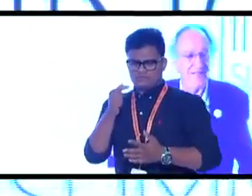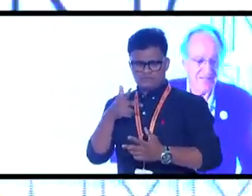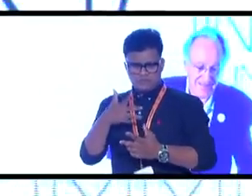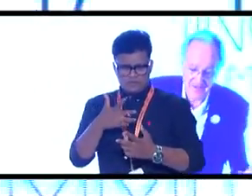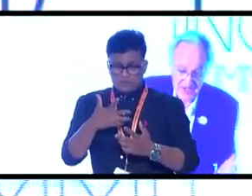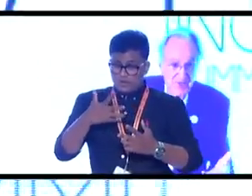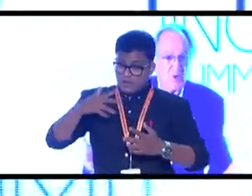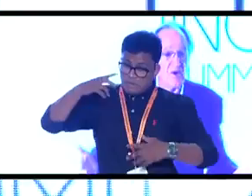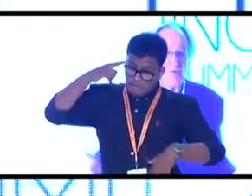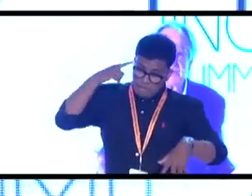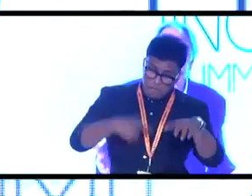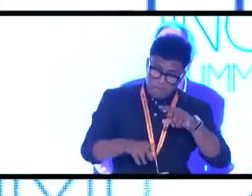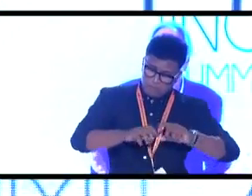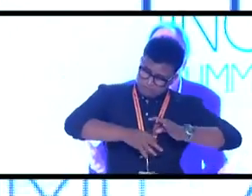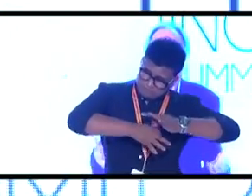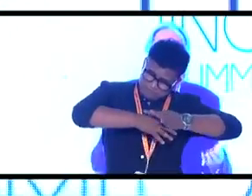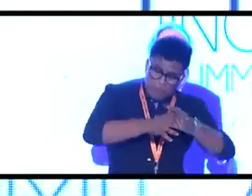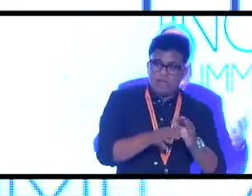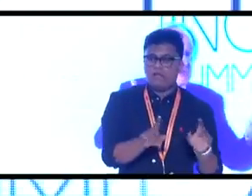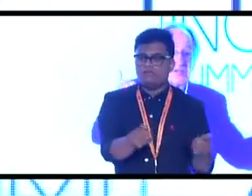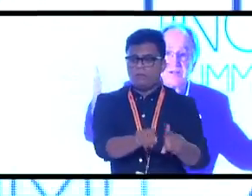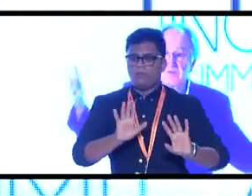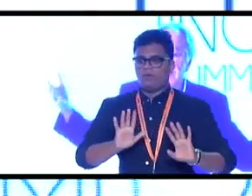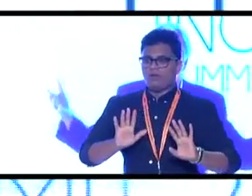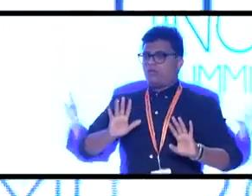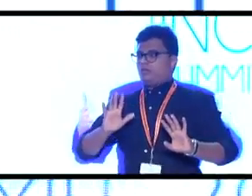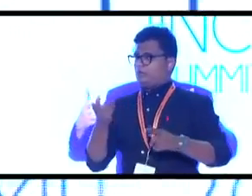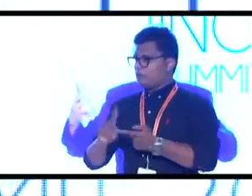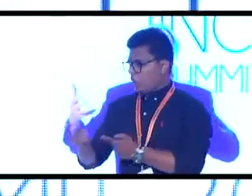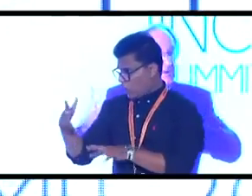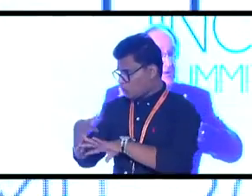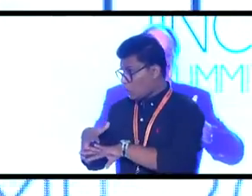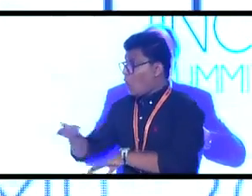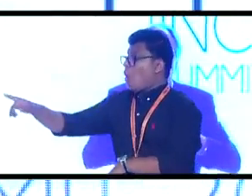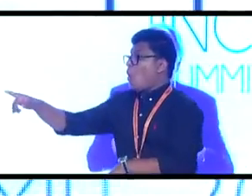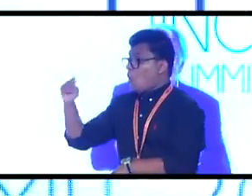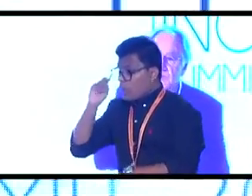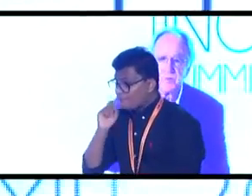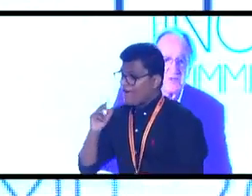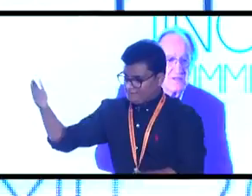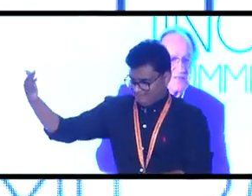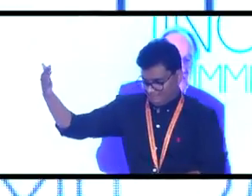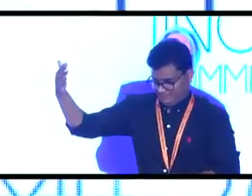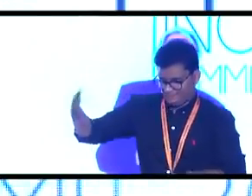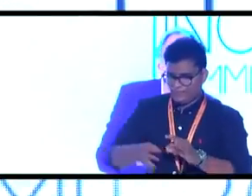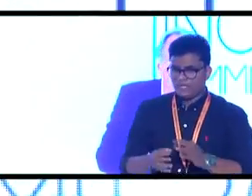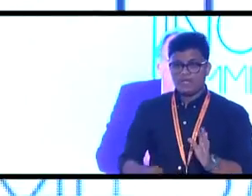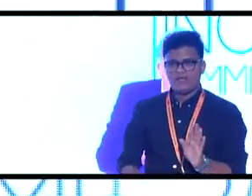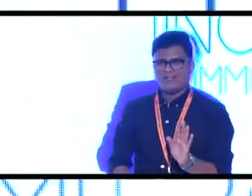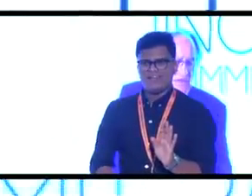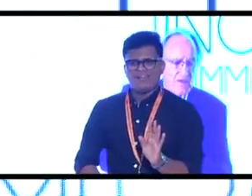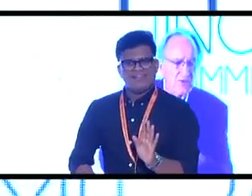then kids will grow up and they'll see everybody all included and they won't have those prejudices anymore.